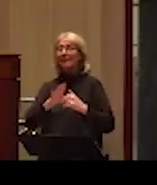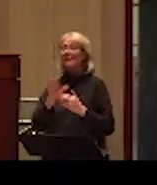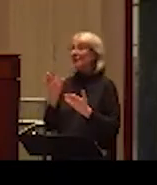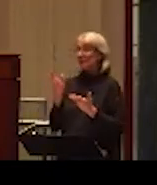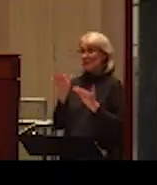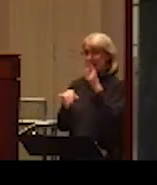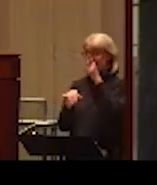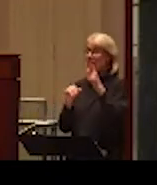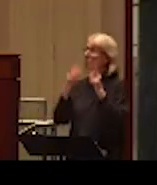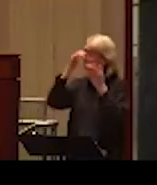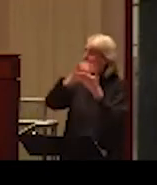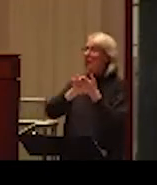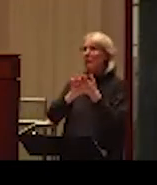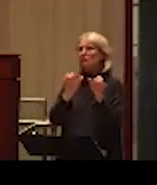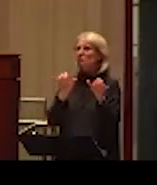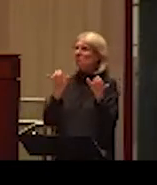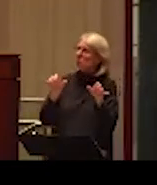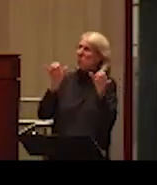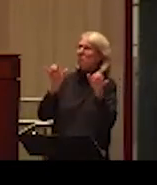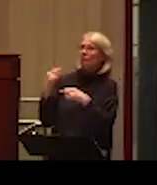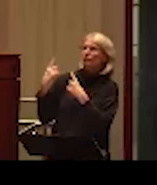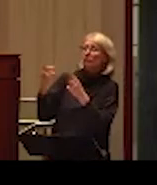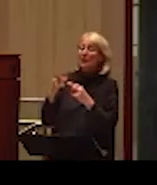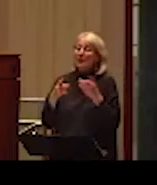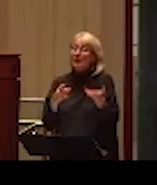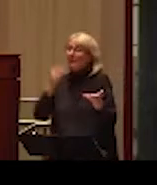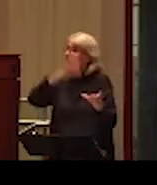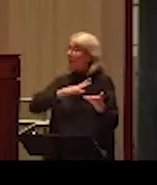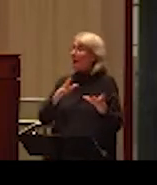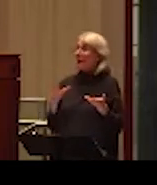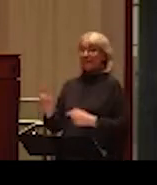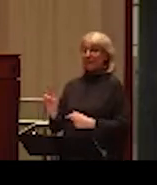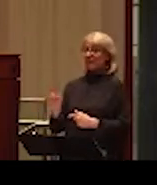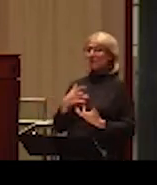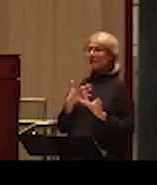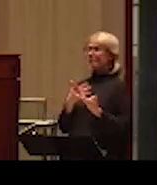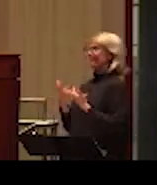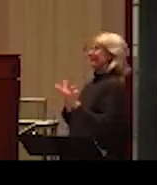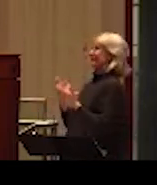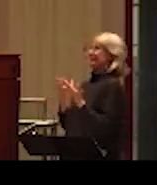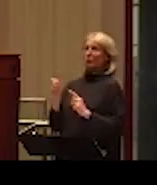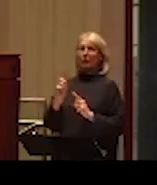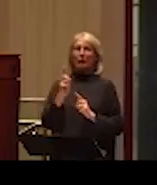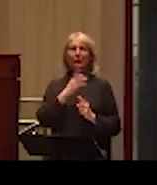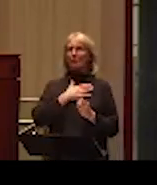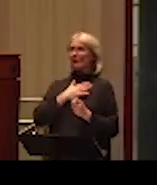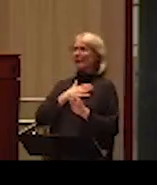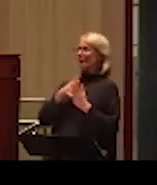framework today, male victims don't really fit anywhere there. So, this is one